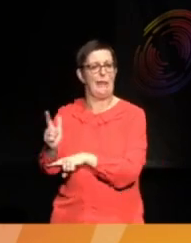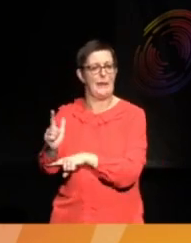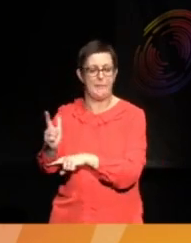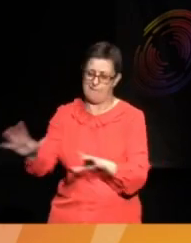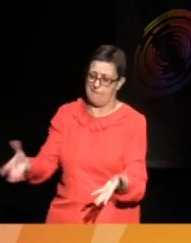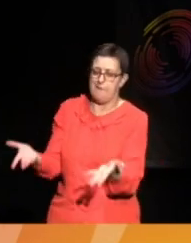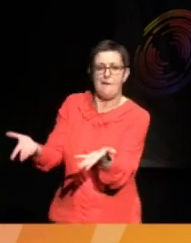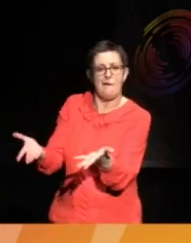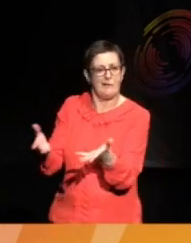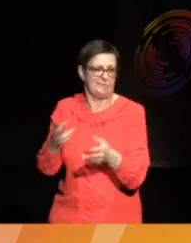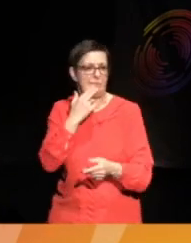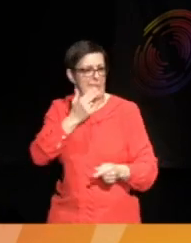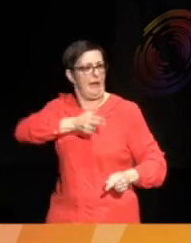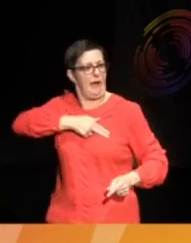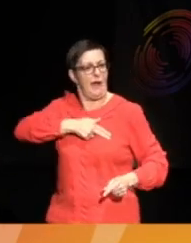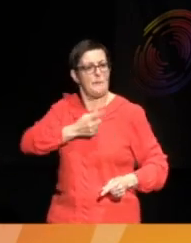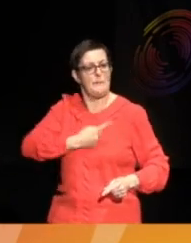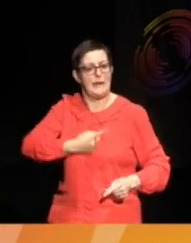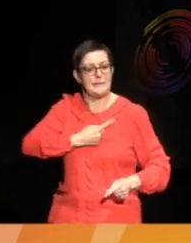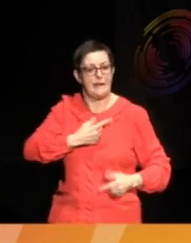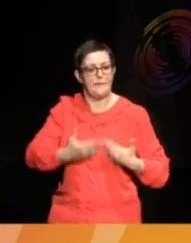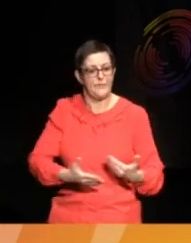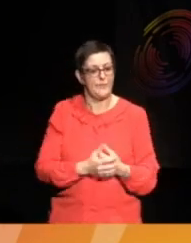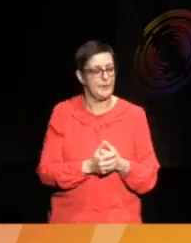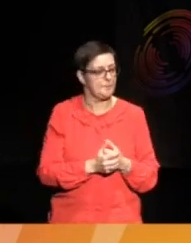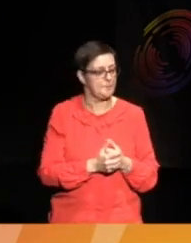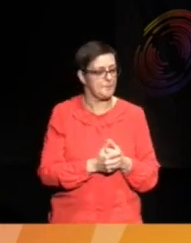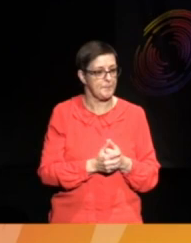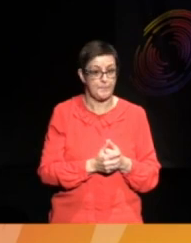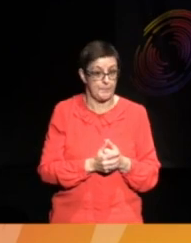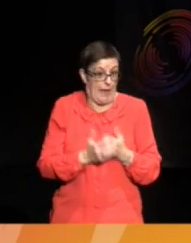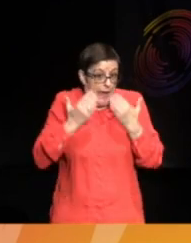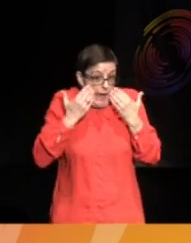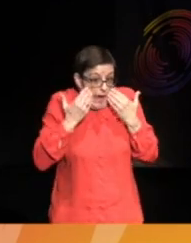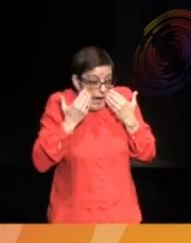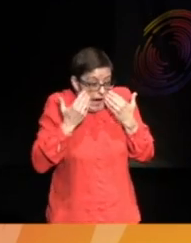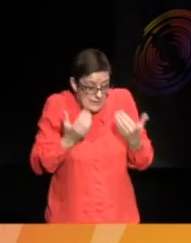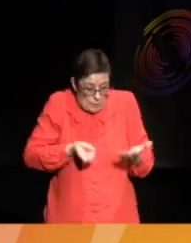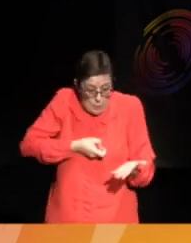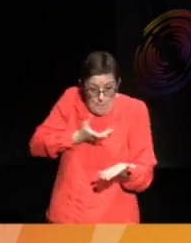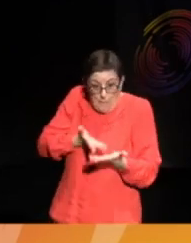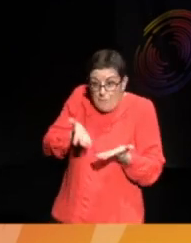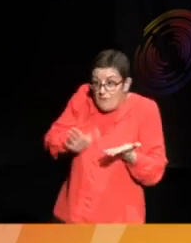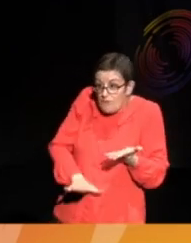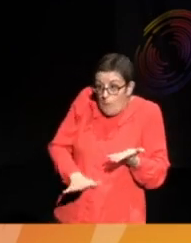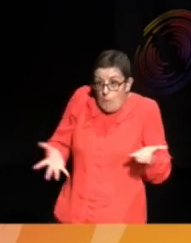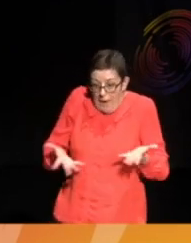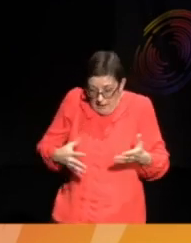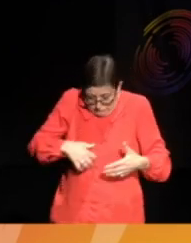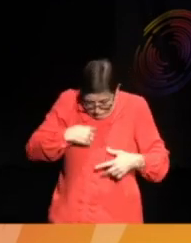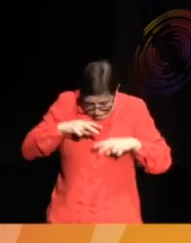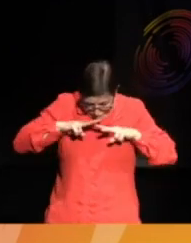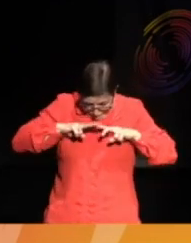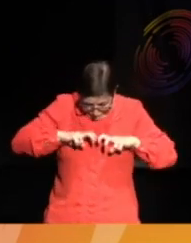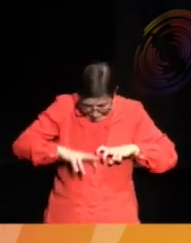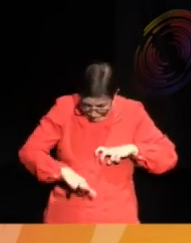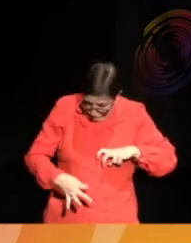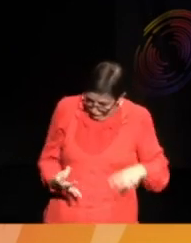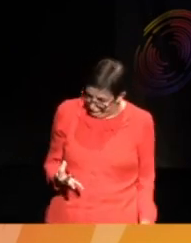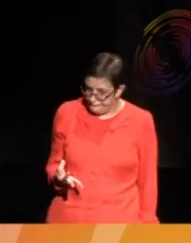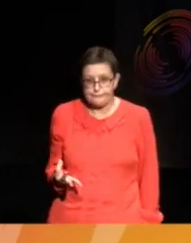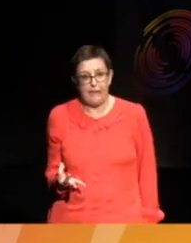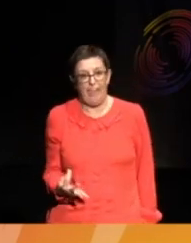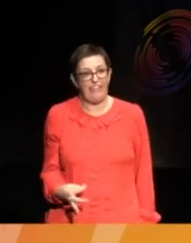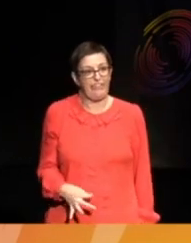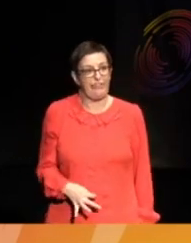And so really it's, I don't know. I don't know where a poem comes from. I've got no idea. It's just kind of there